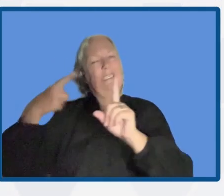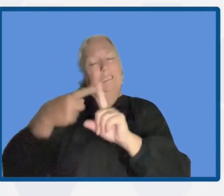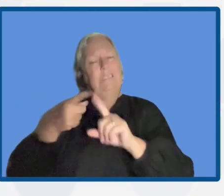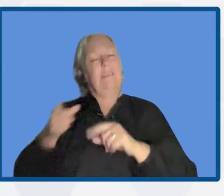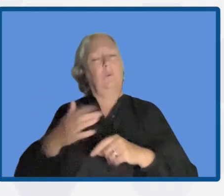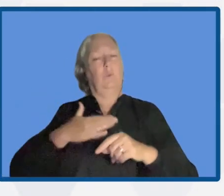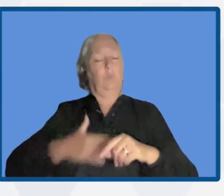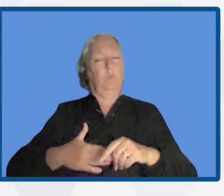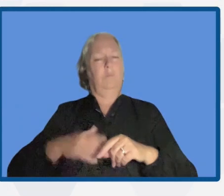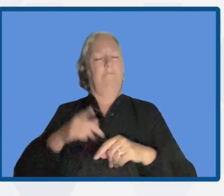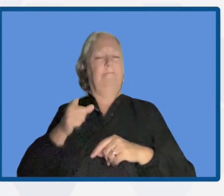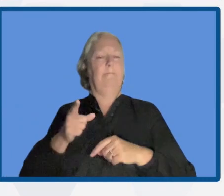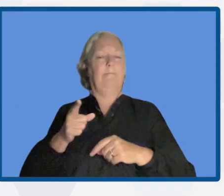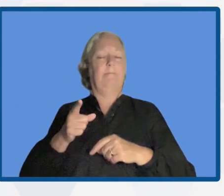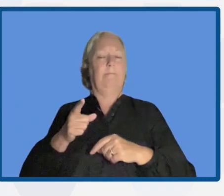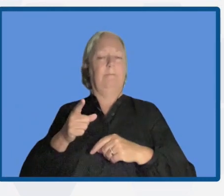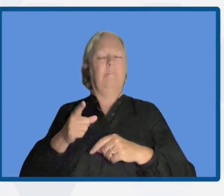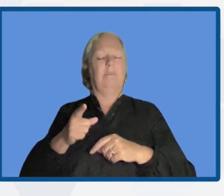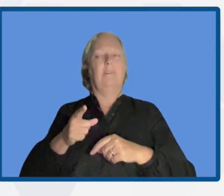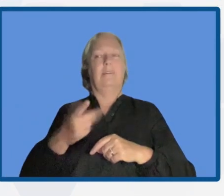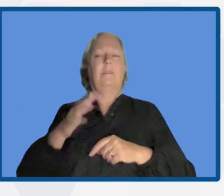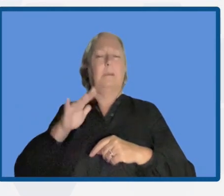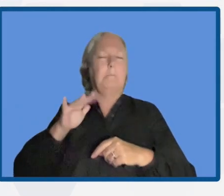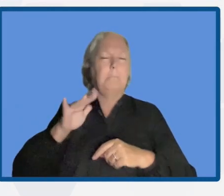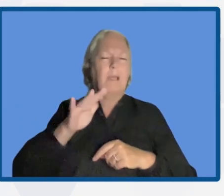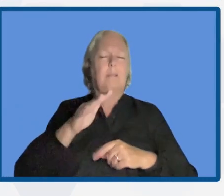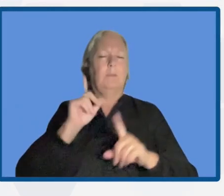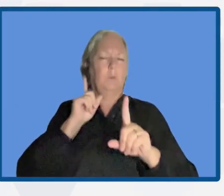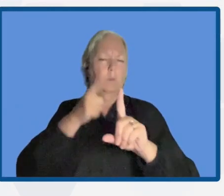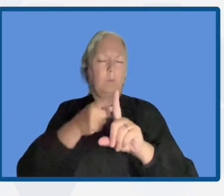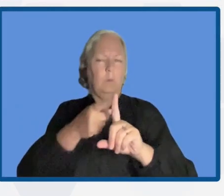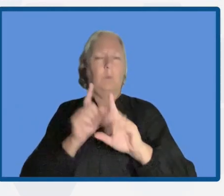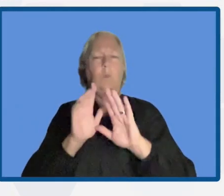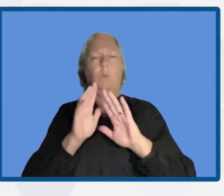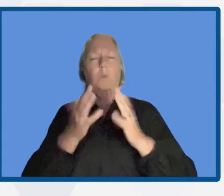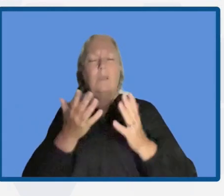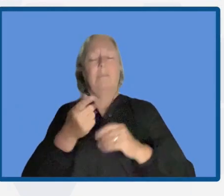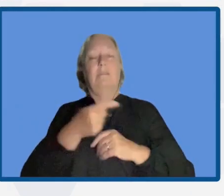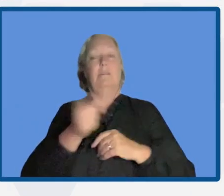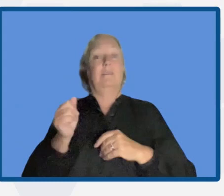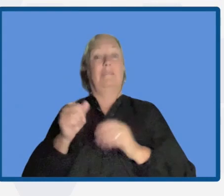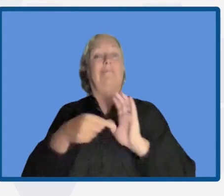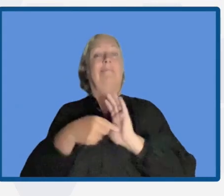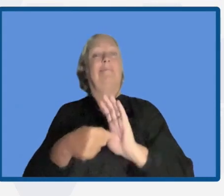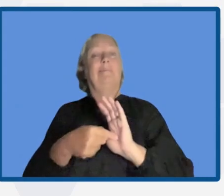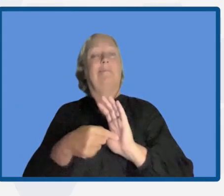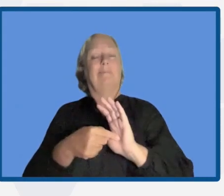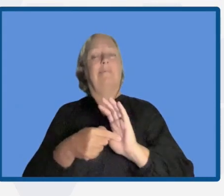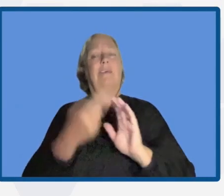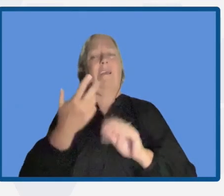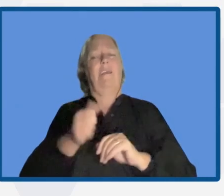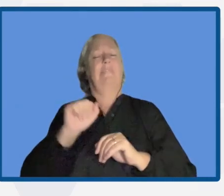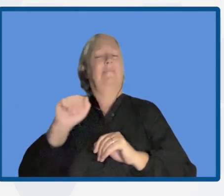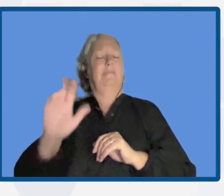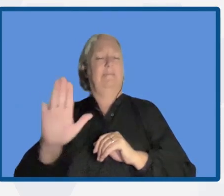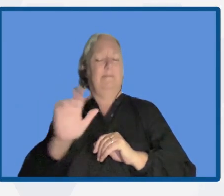multiple goals and the co-benefits that we mentioned at the beginning, with relation